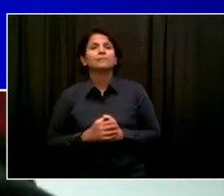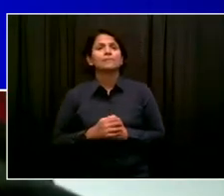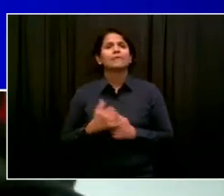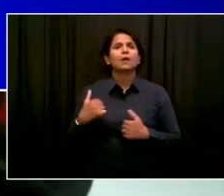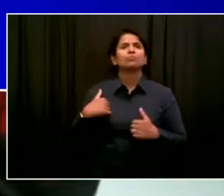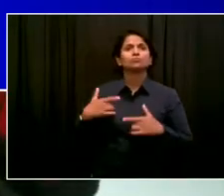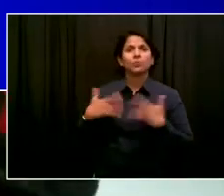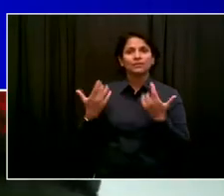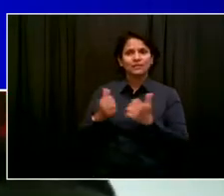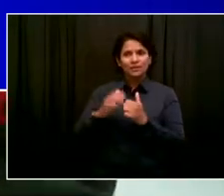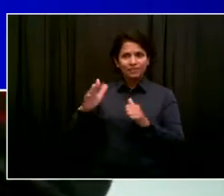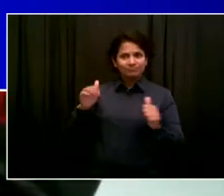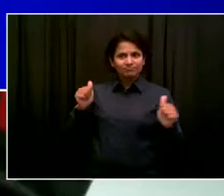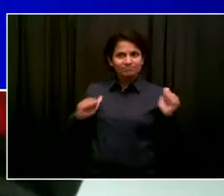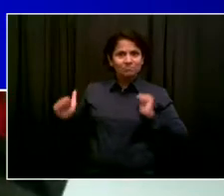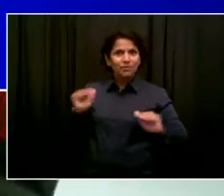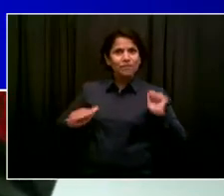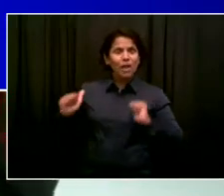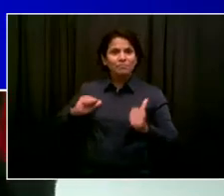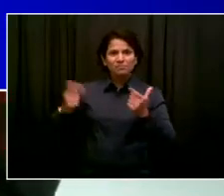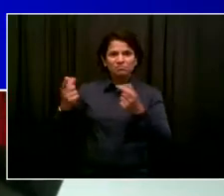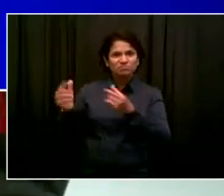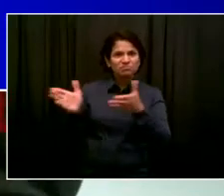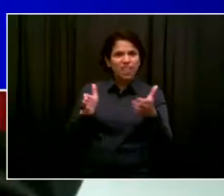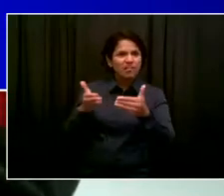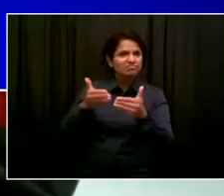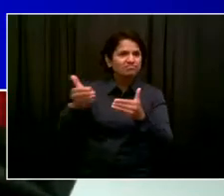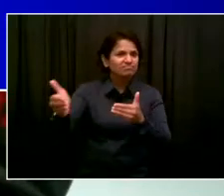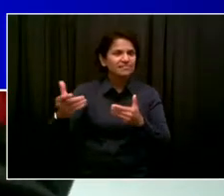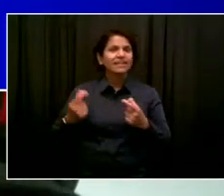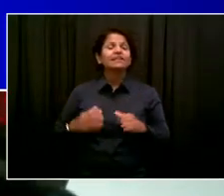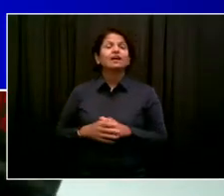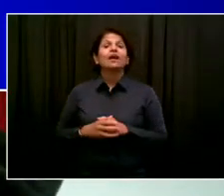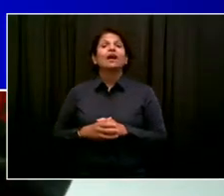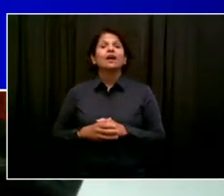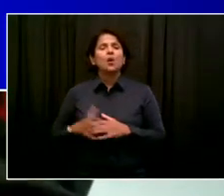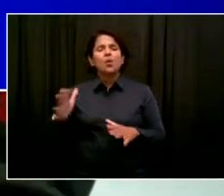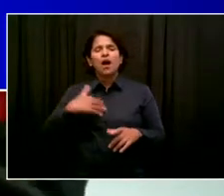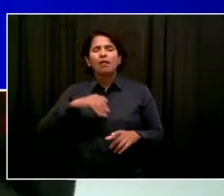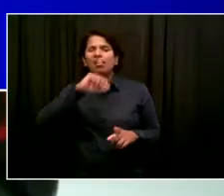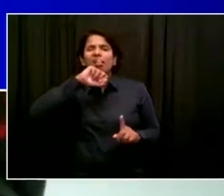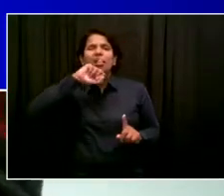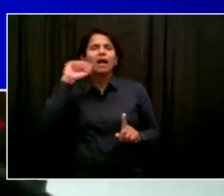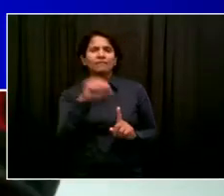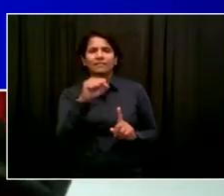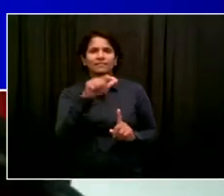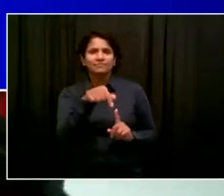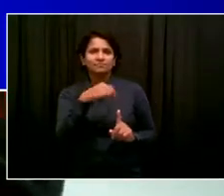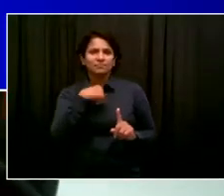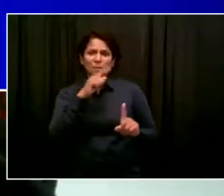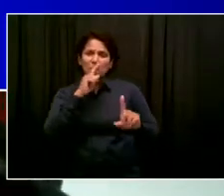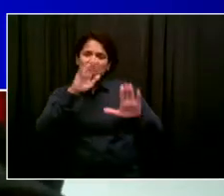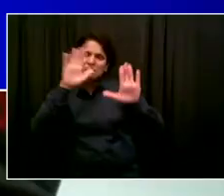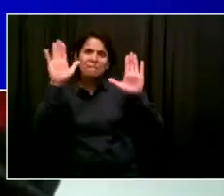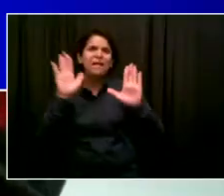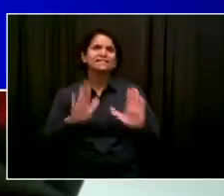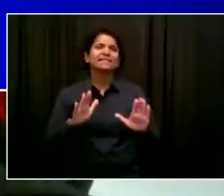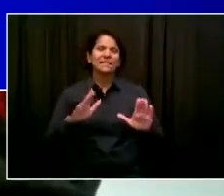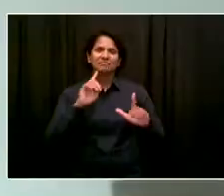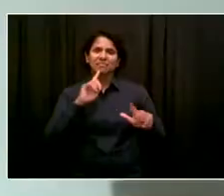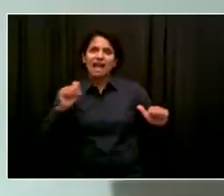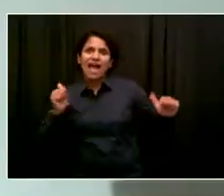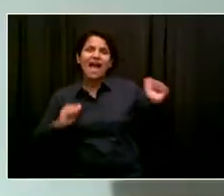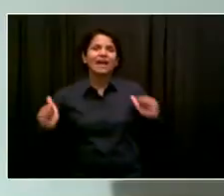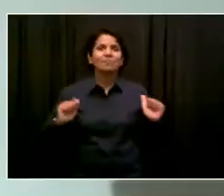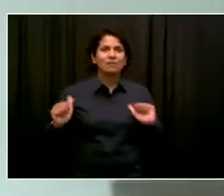Oh, I love it. This concert is just, it's a blessing. It's a blessing for us. And I'm just excited to see all